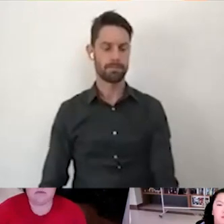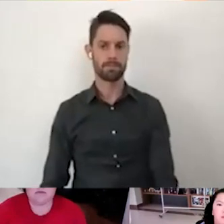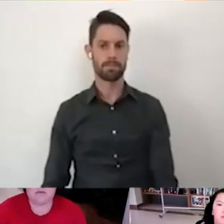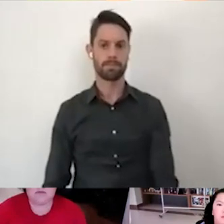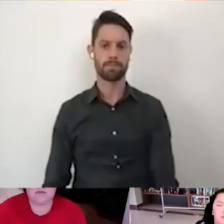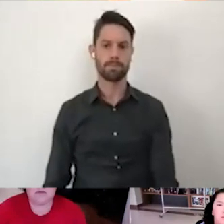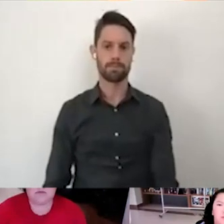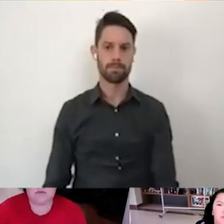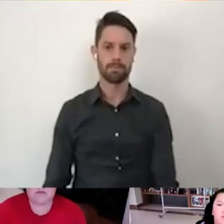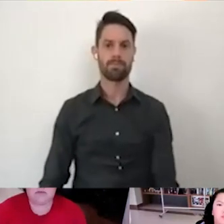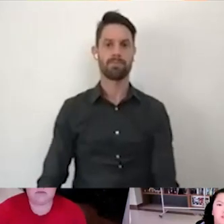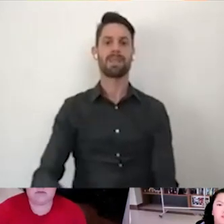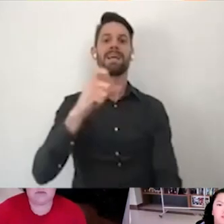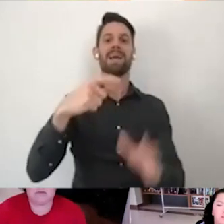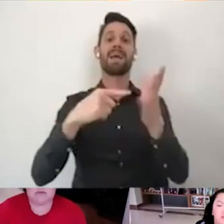Thanks, Mary.